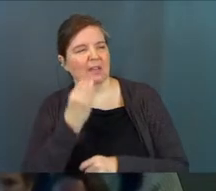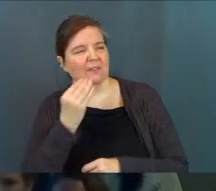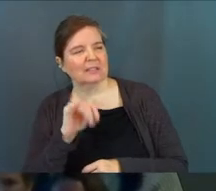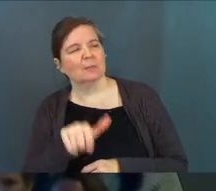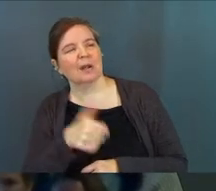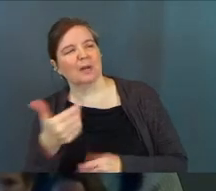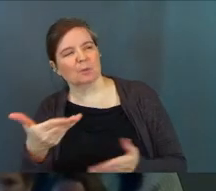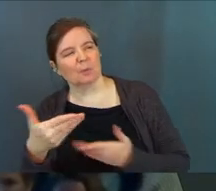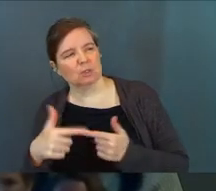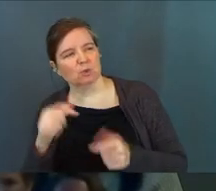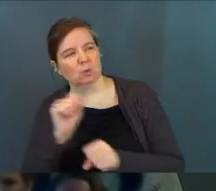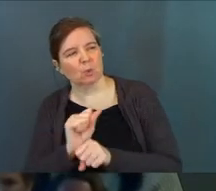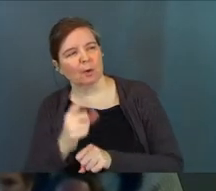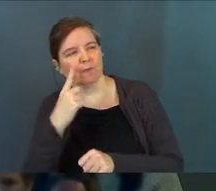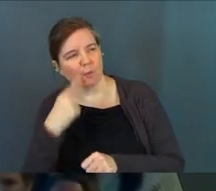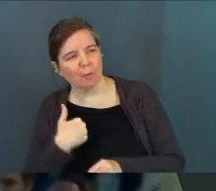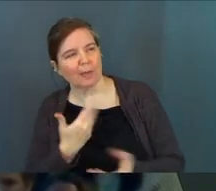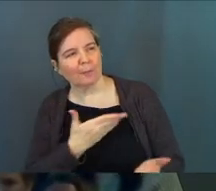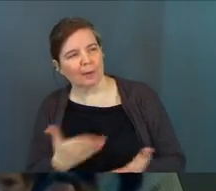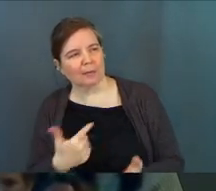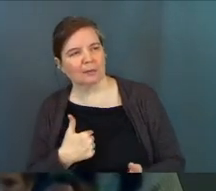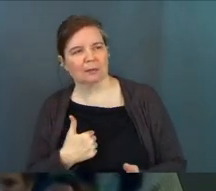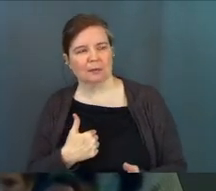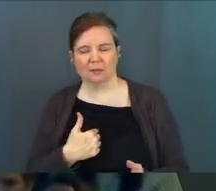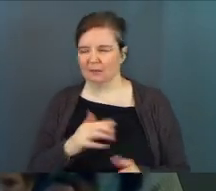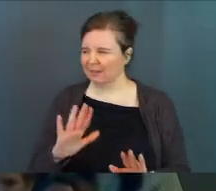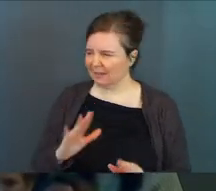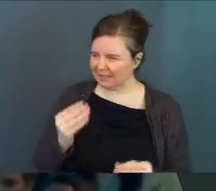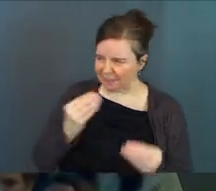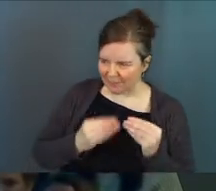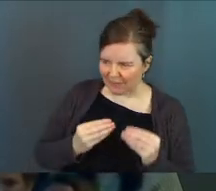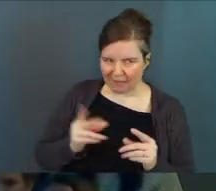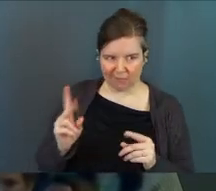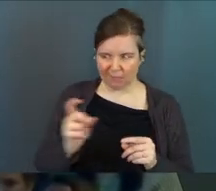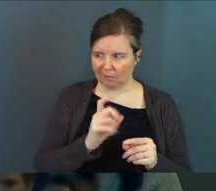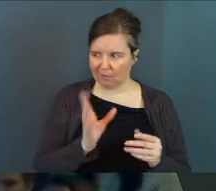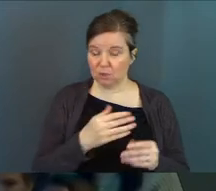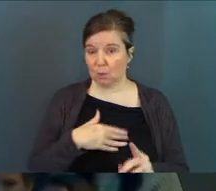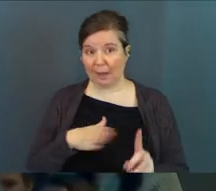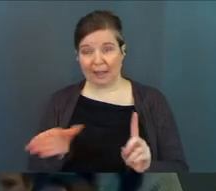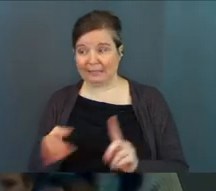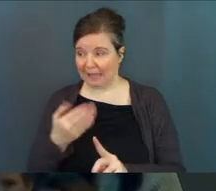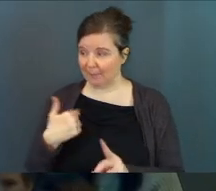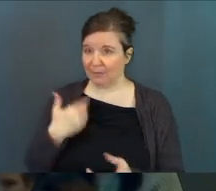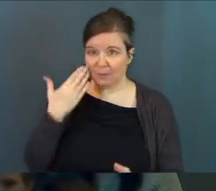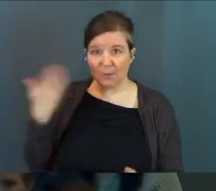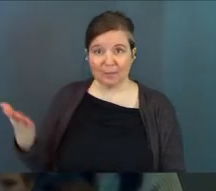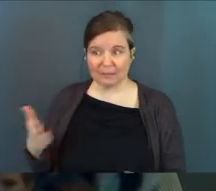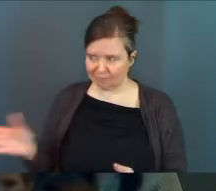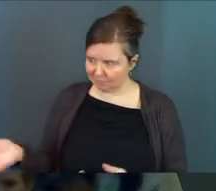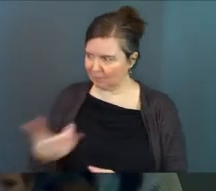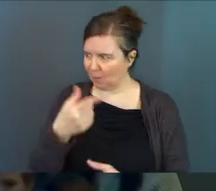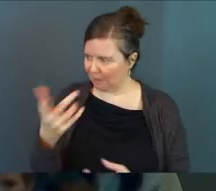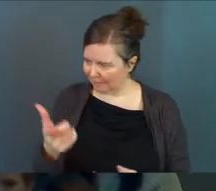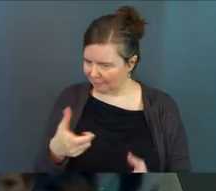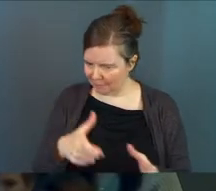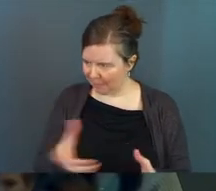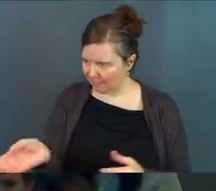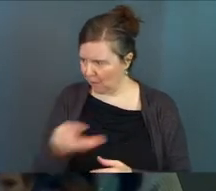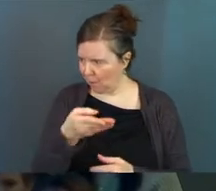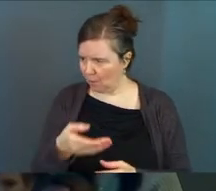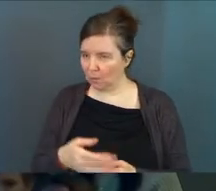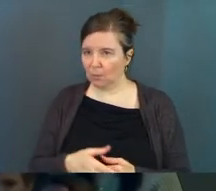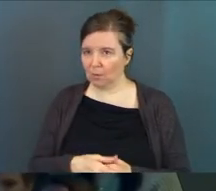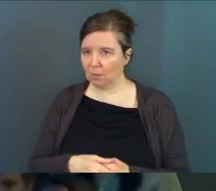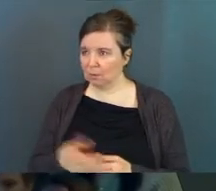fed. Like, somebody else has got to do the work and bring me my food. You know, I'm just gonna wait. It's a buffet, dude. Like, you're this close to slapping me. You're like, come on, dude. Get up and get a plate. Like, go up there